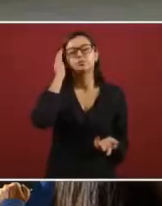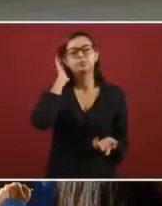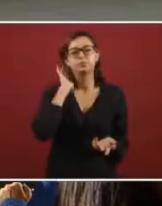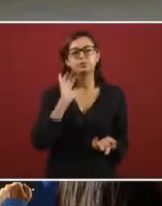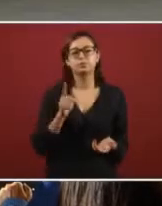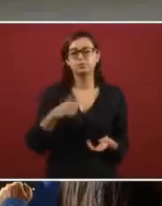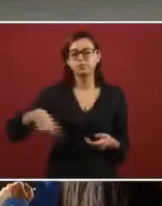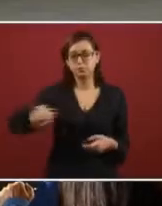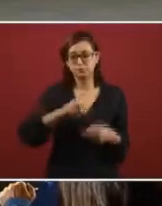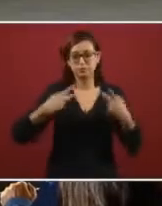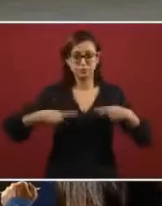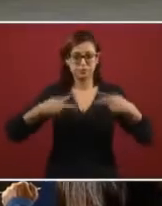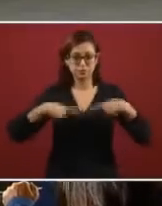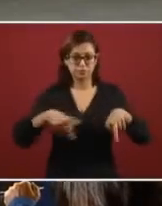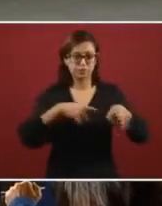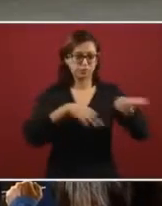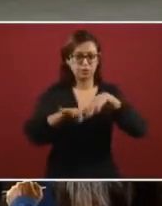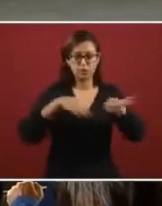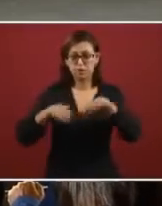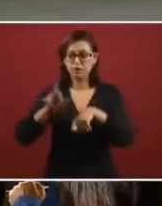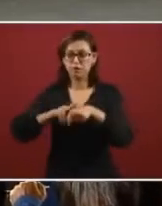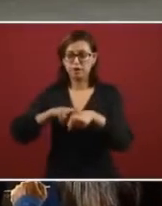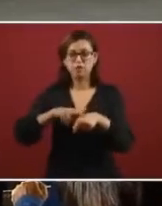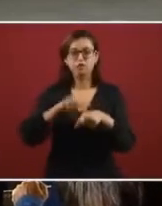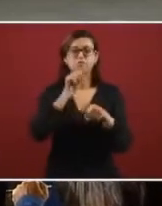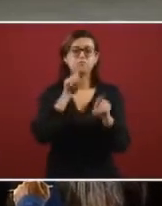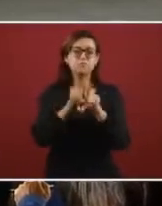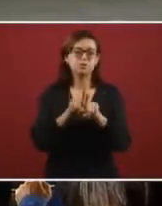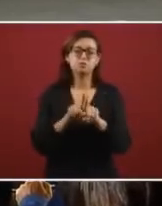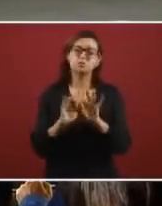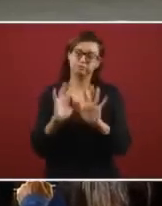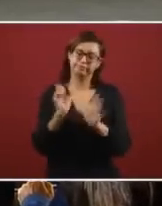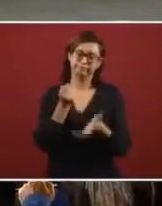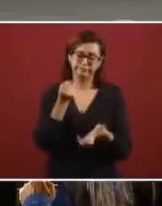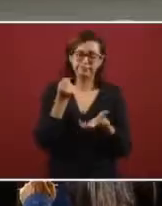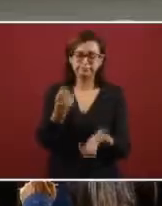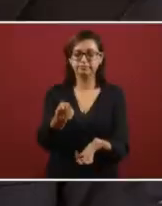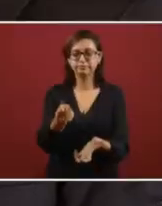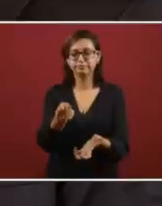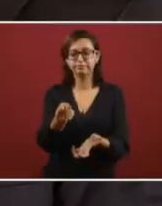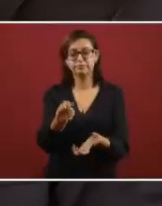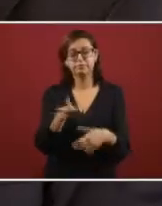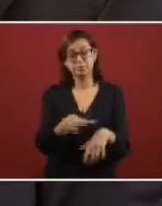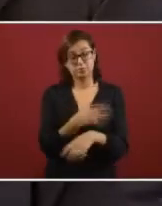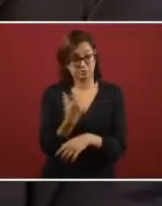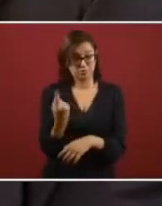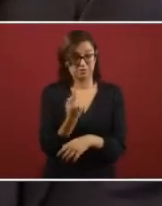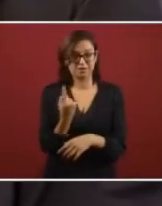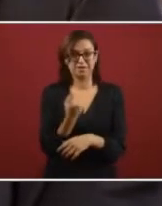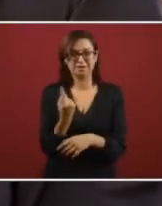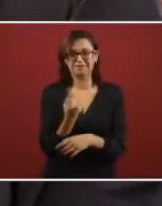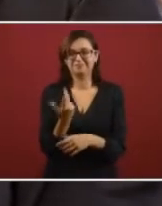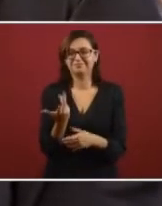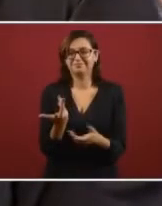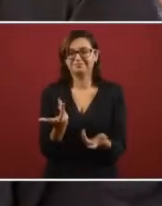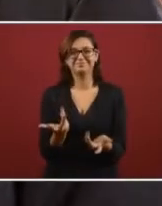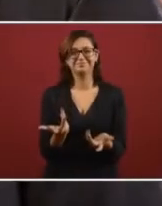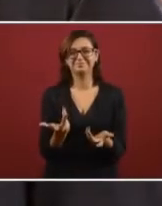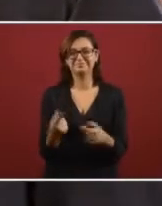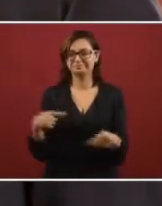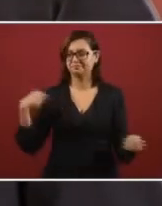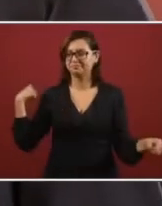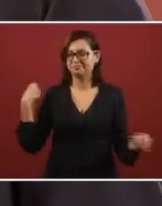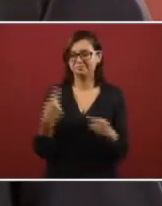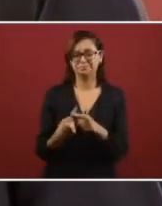with the workers and with investment because they